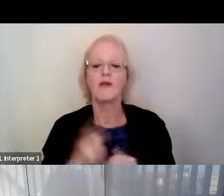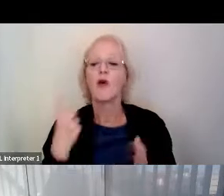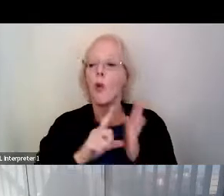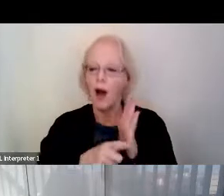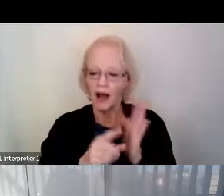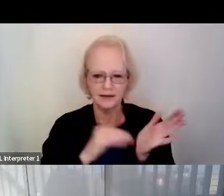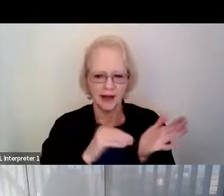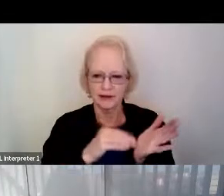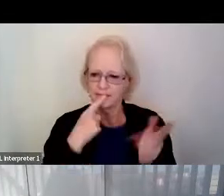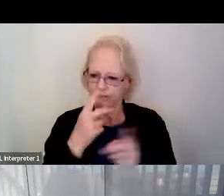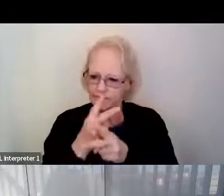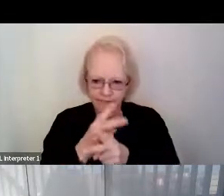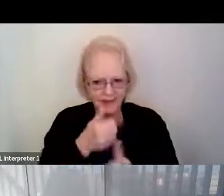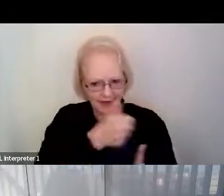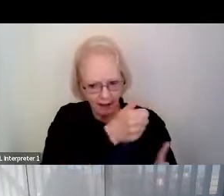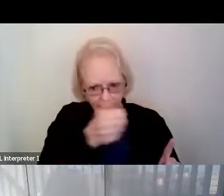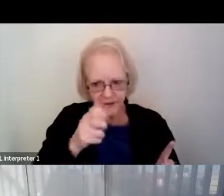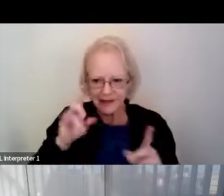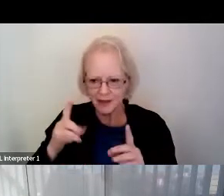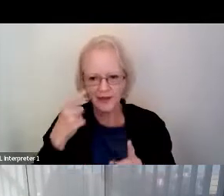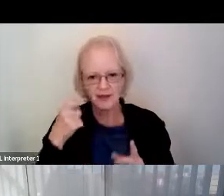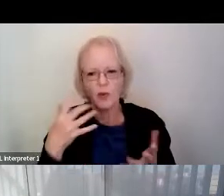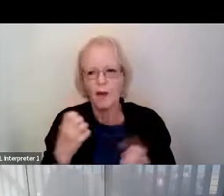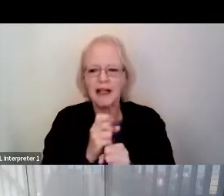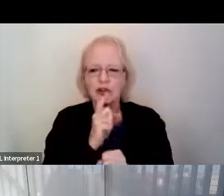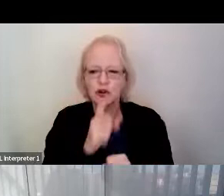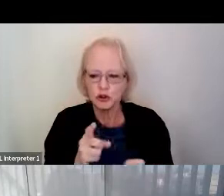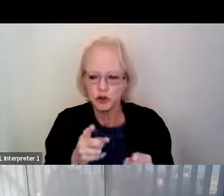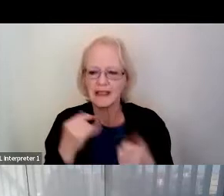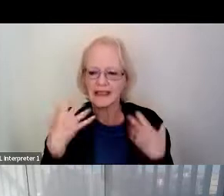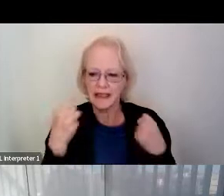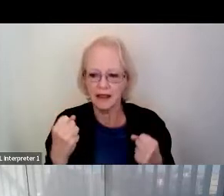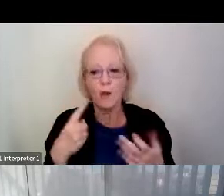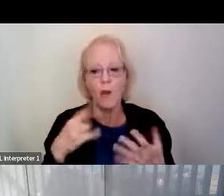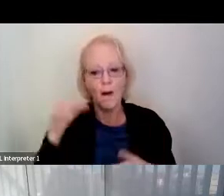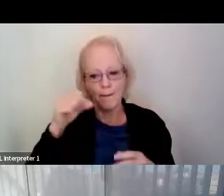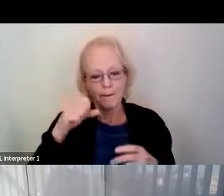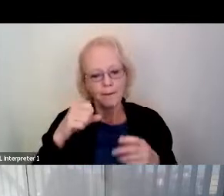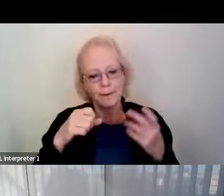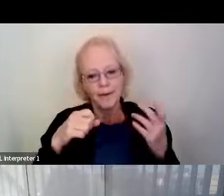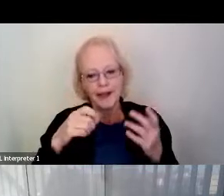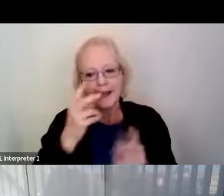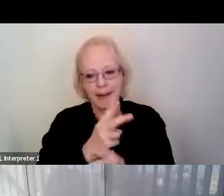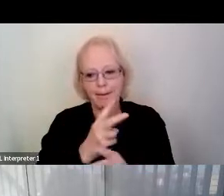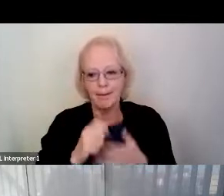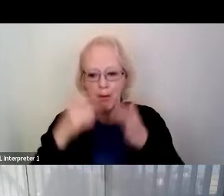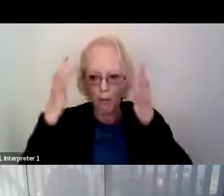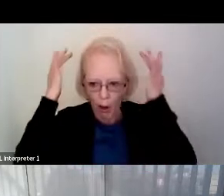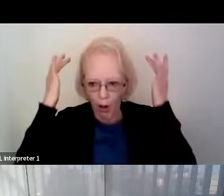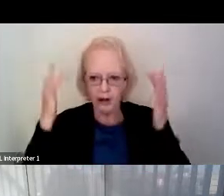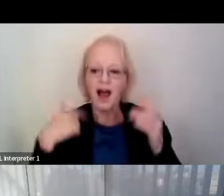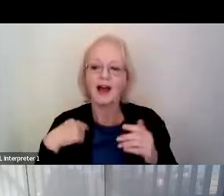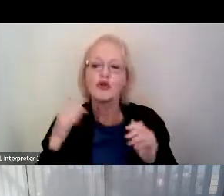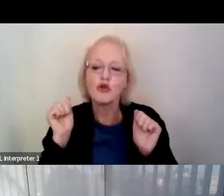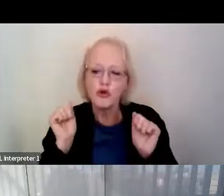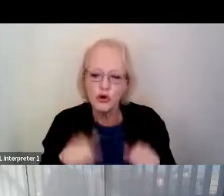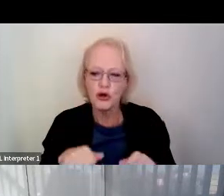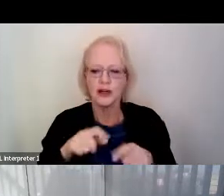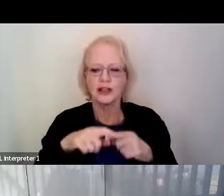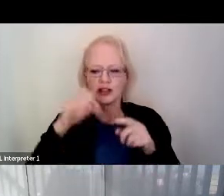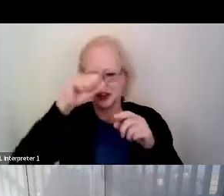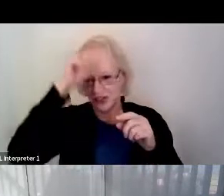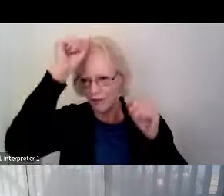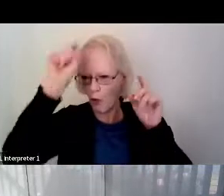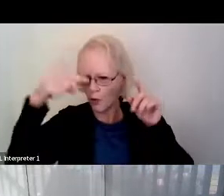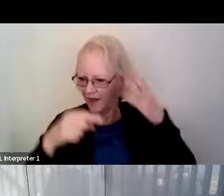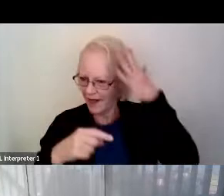They wanted to make sure it was healing well. I have to keep my head bald. Well, I could have shaved just the spot where the connector is. But I think it's better to cut all